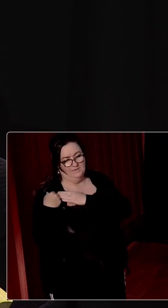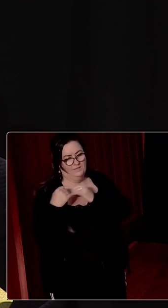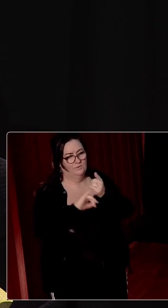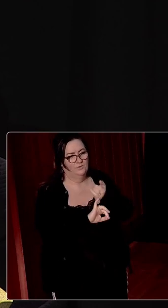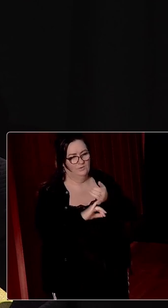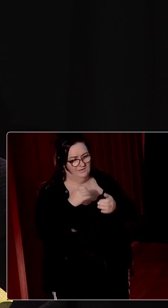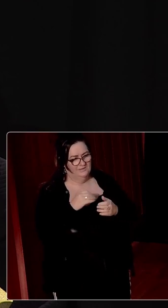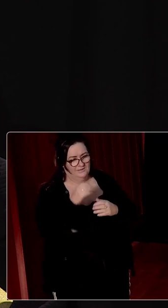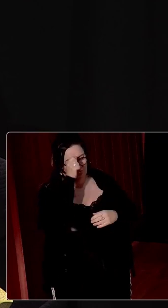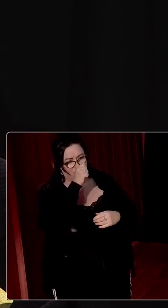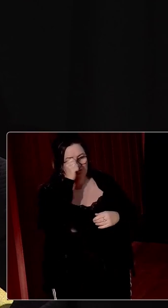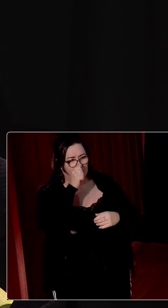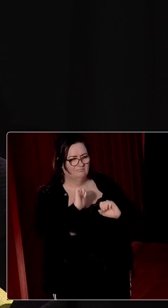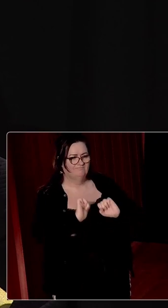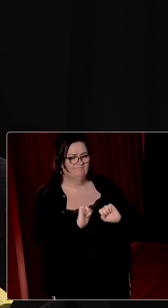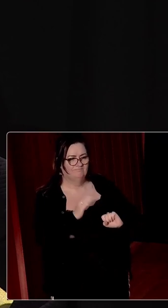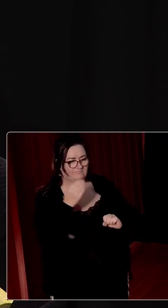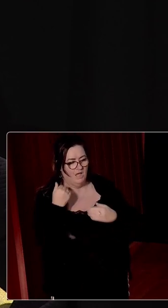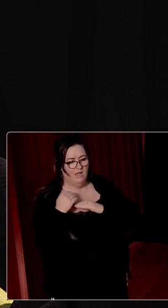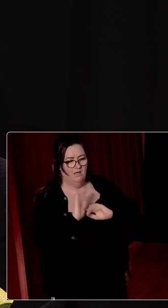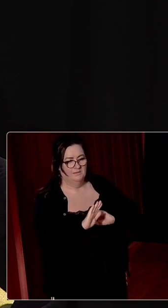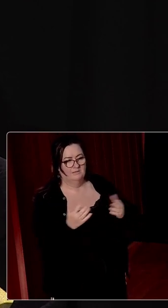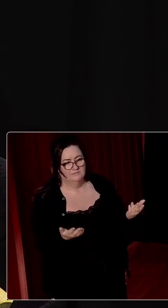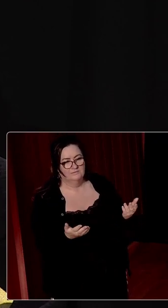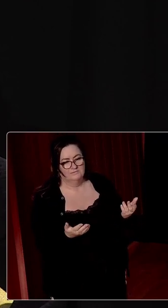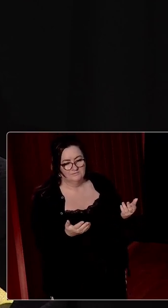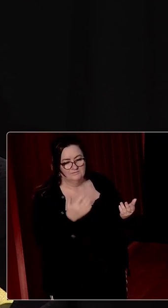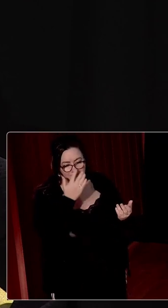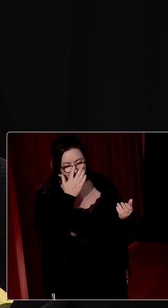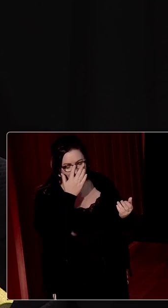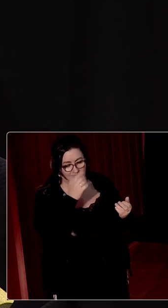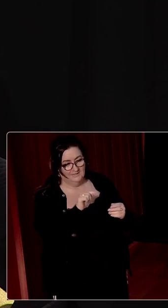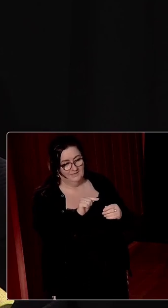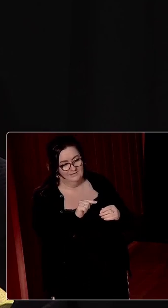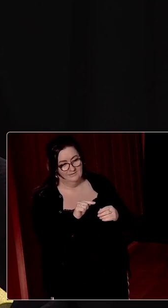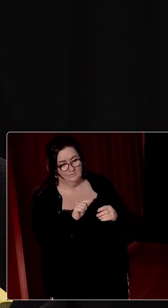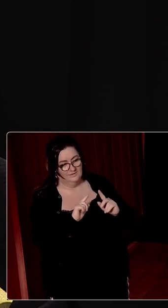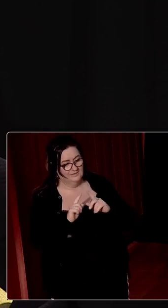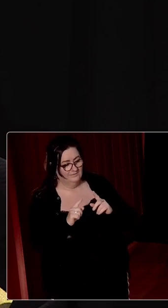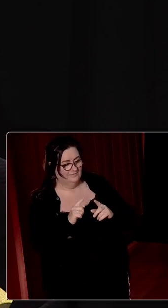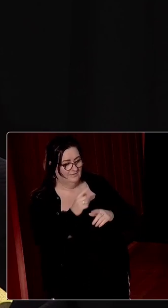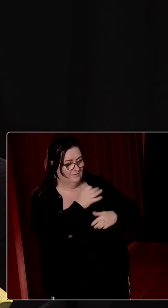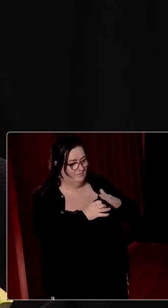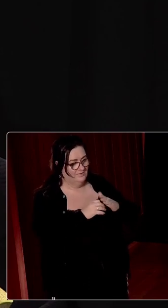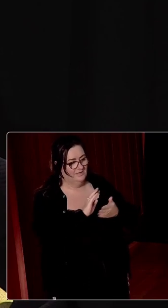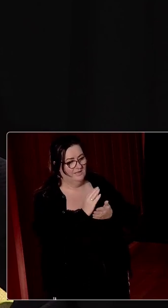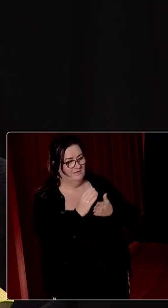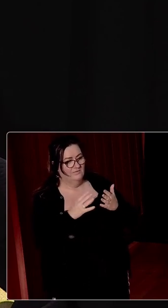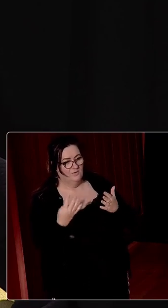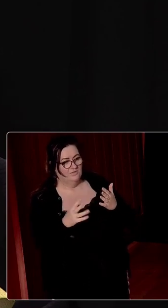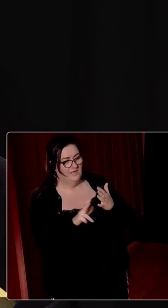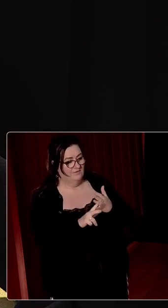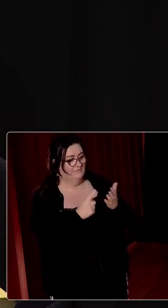well as a social and political obligation. And it wasn't unusual for, with the inter-party government that came to power in 1948,